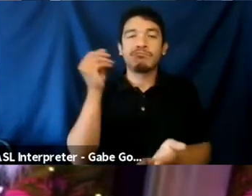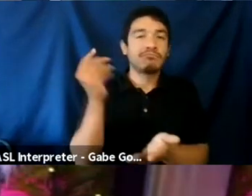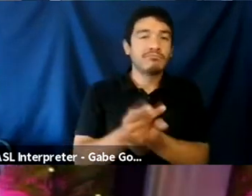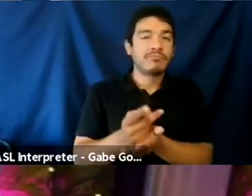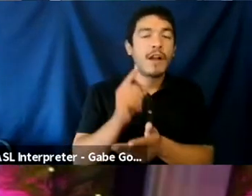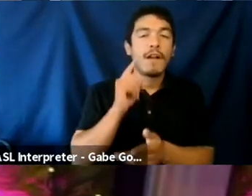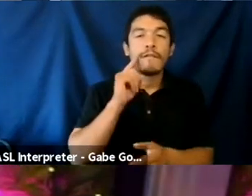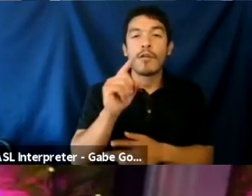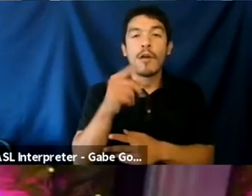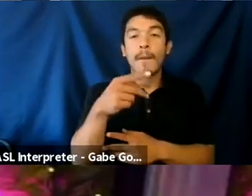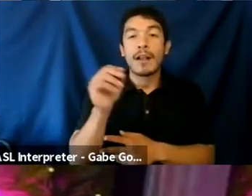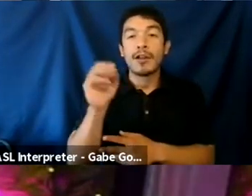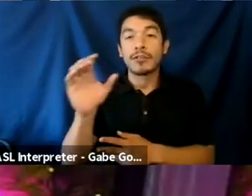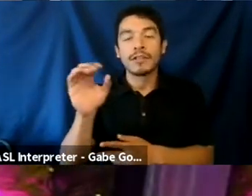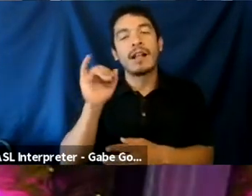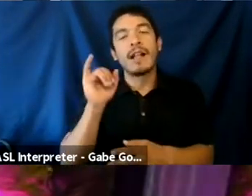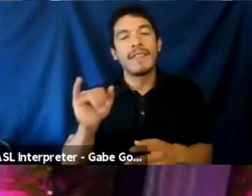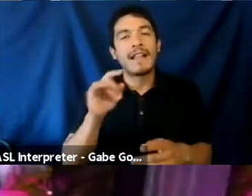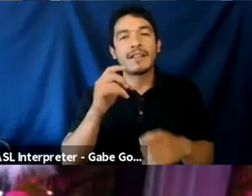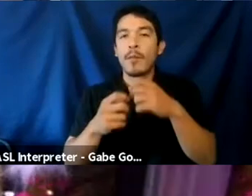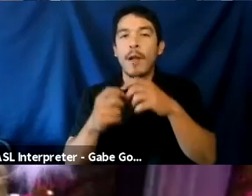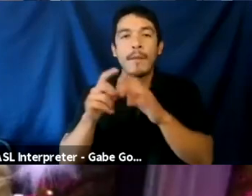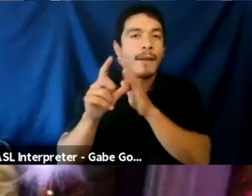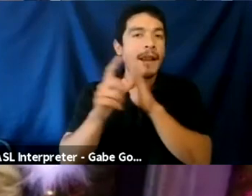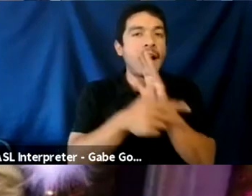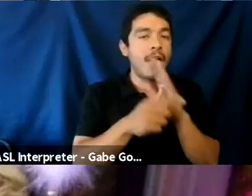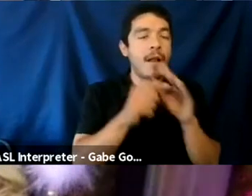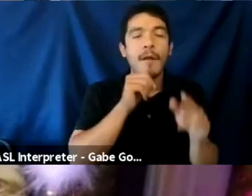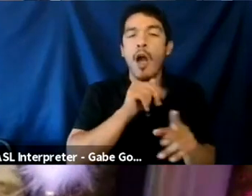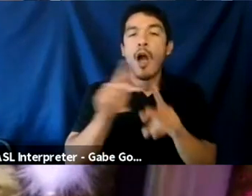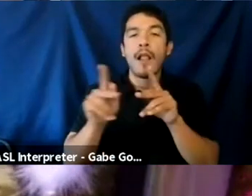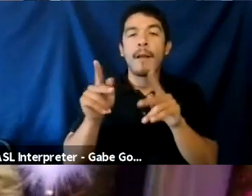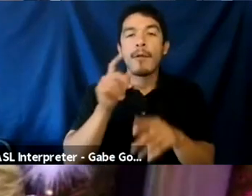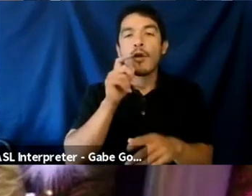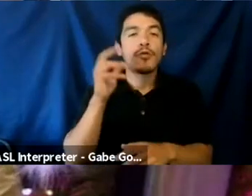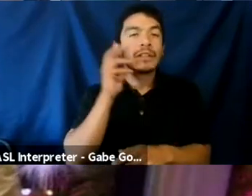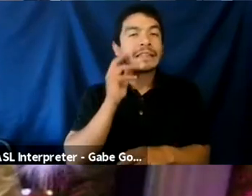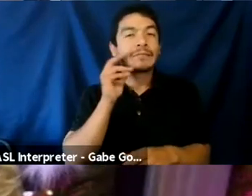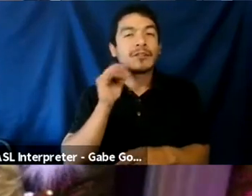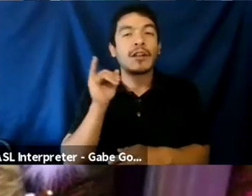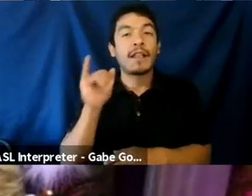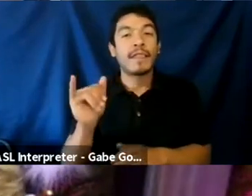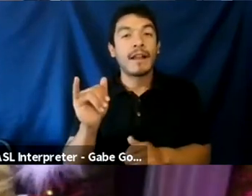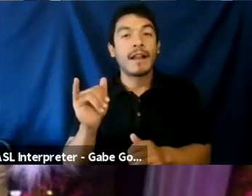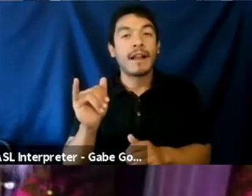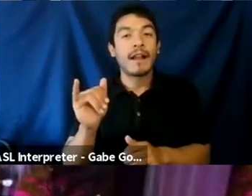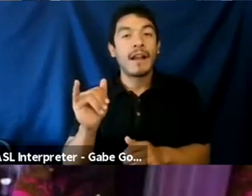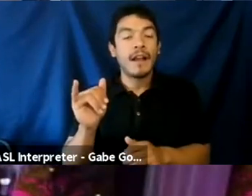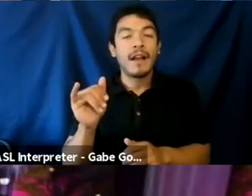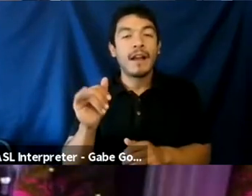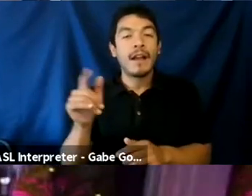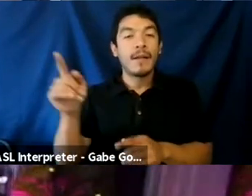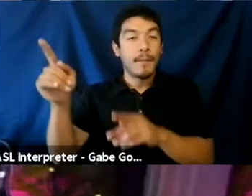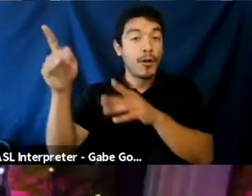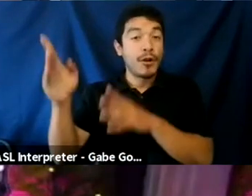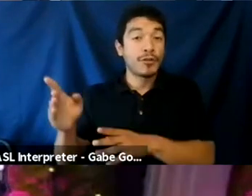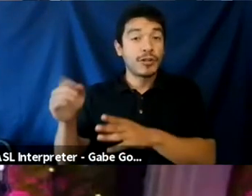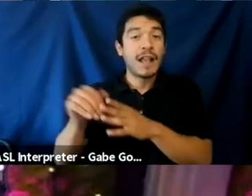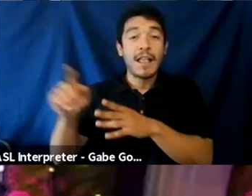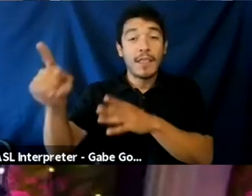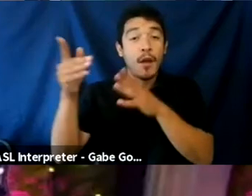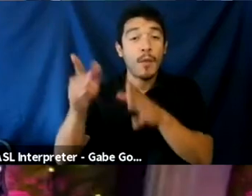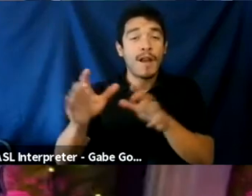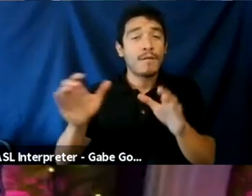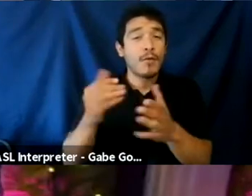for minorities, then, then it's a problem later on down the line. Because all of those people who've been experiencing this, this conductor and their one way of